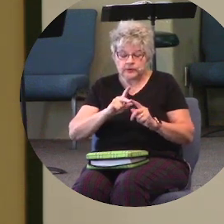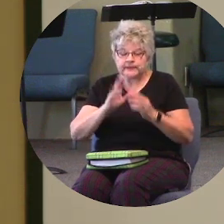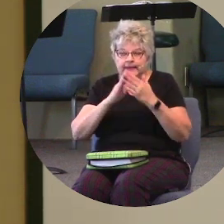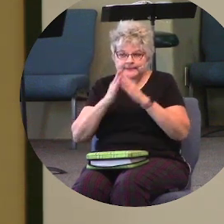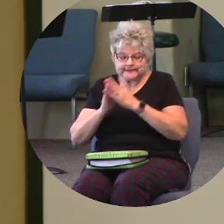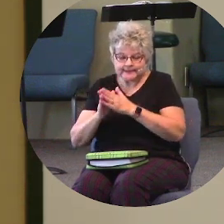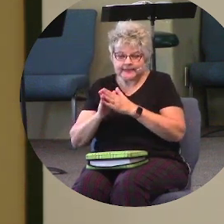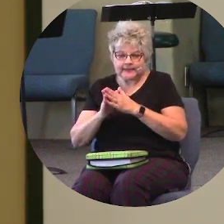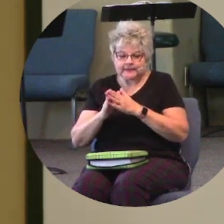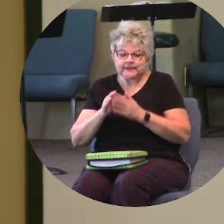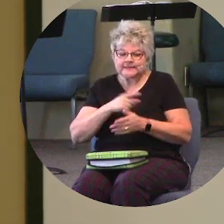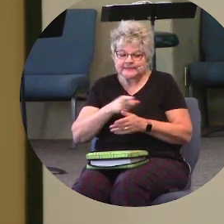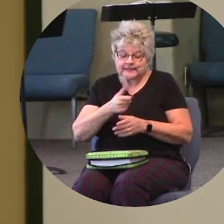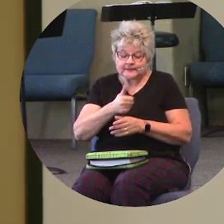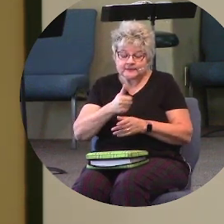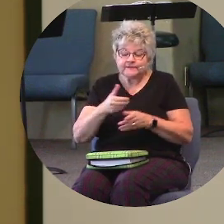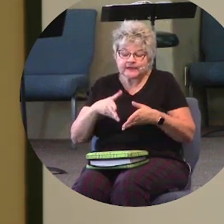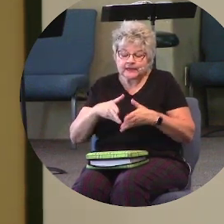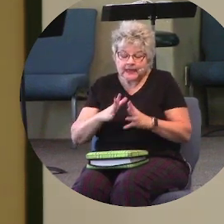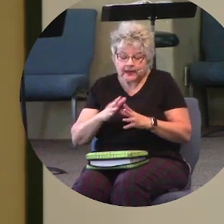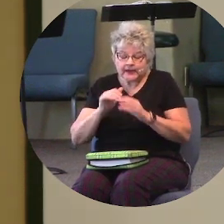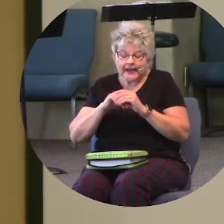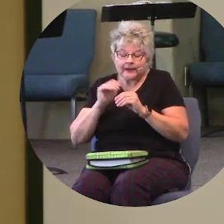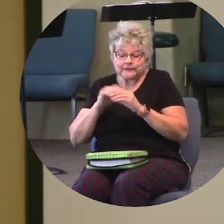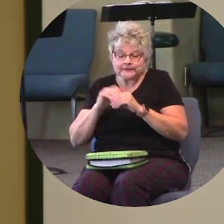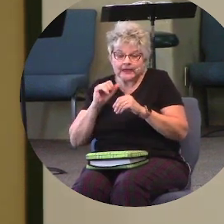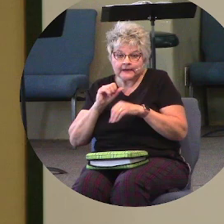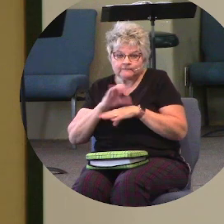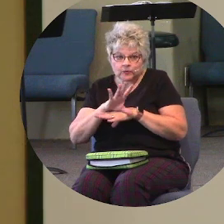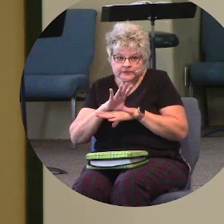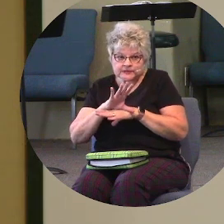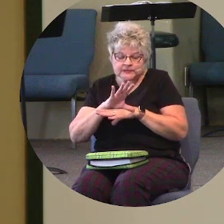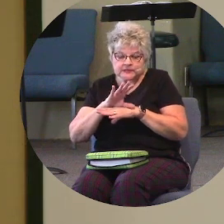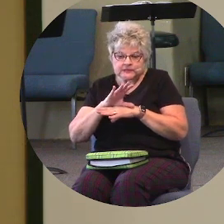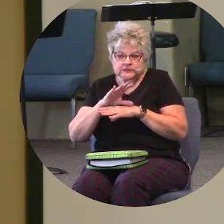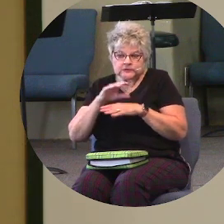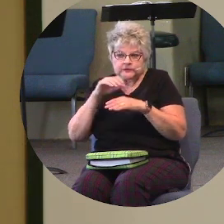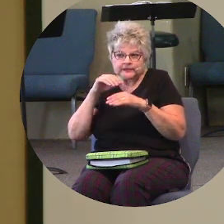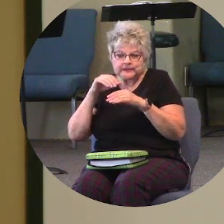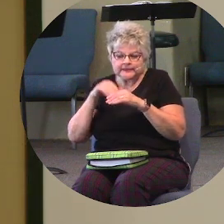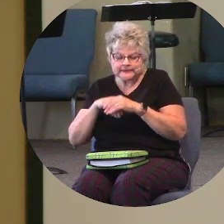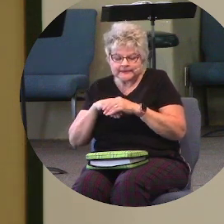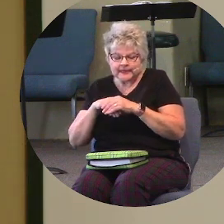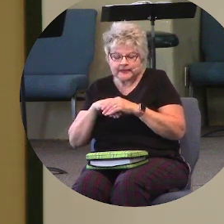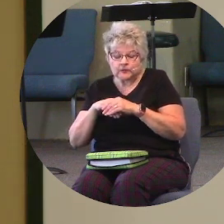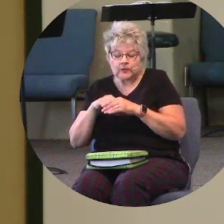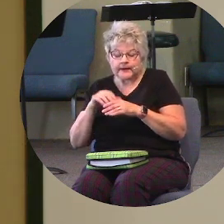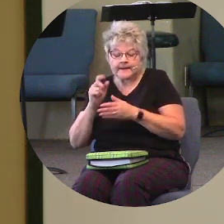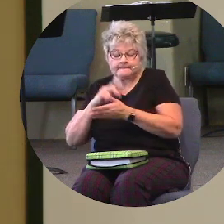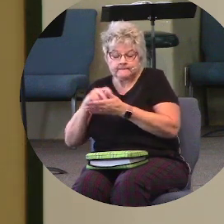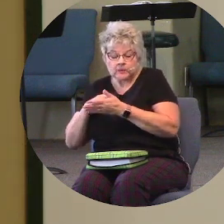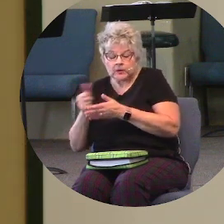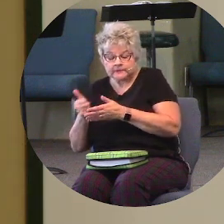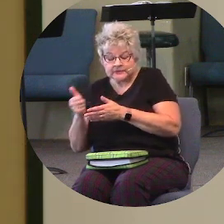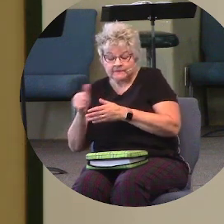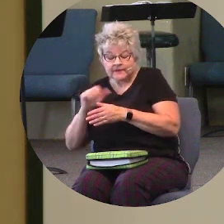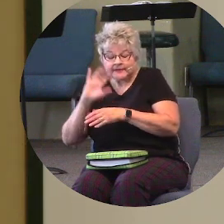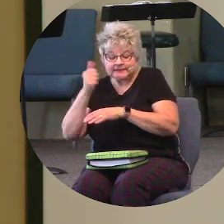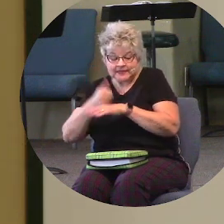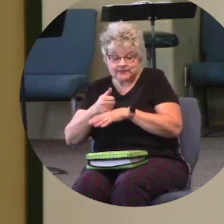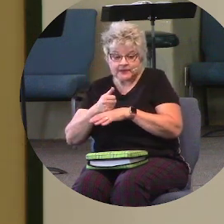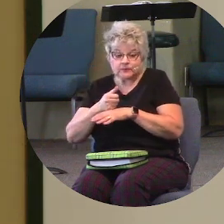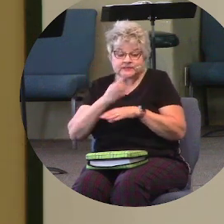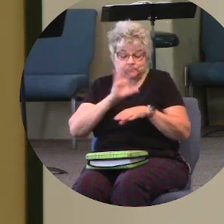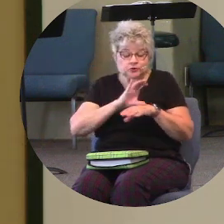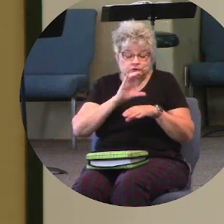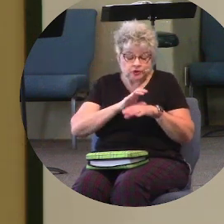allowed outside forces to invade what Paul had set up, which was a church that was for Christ,